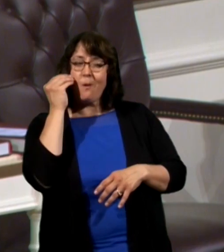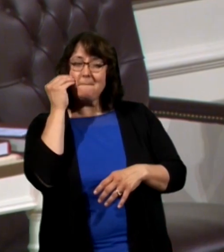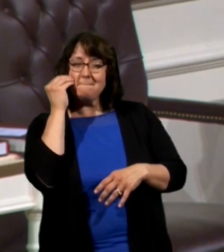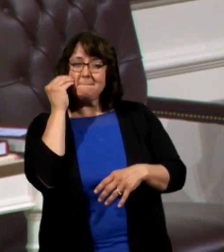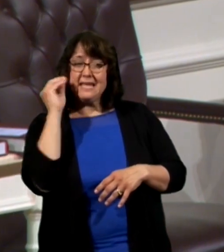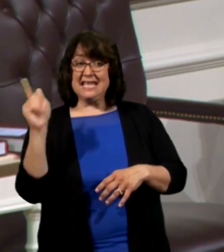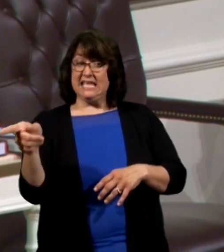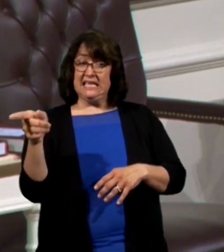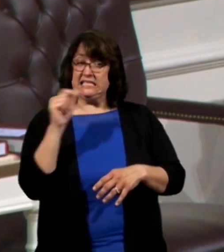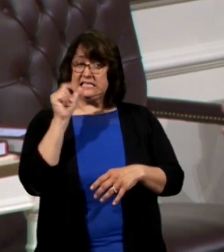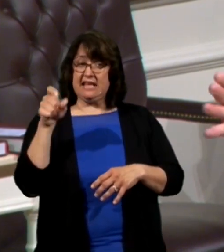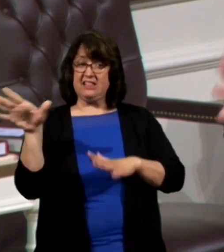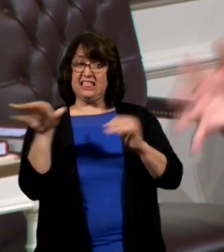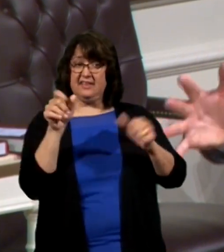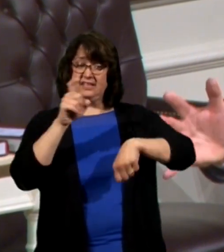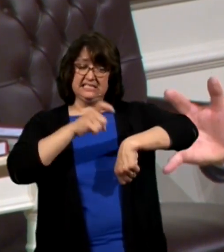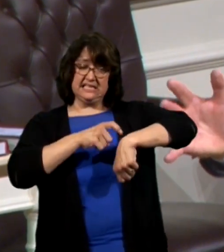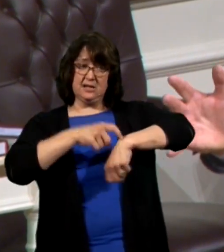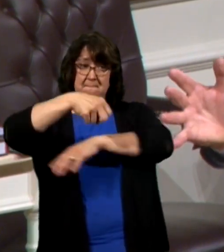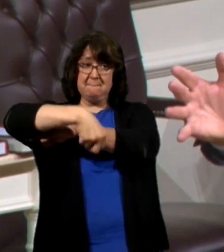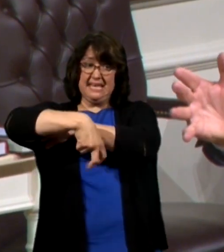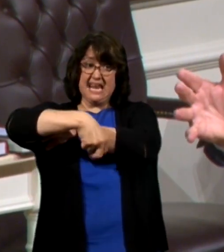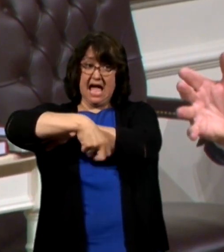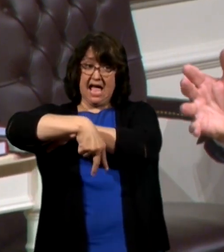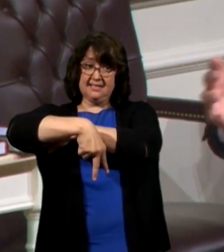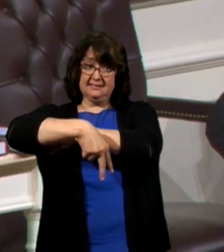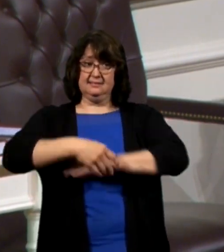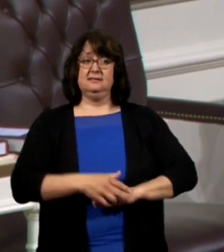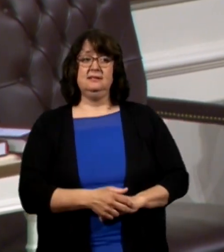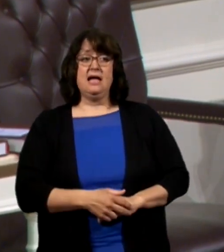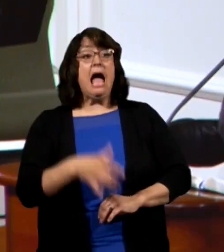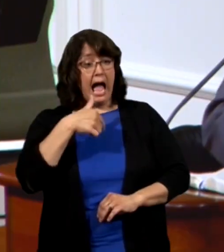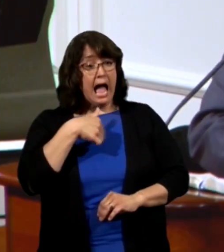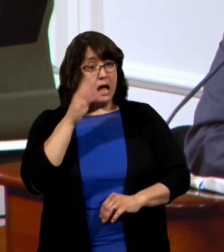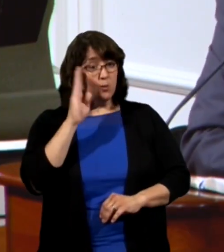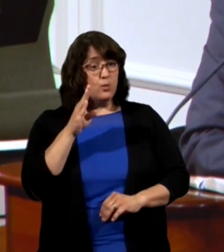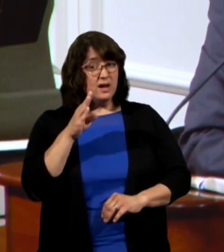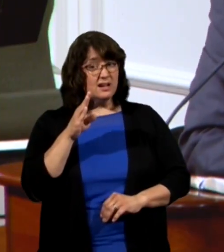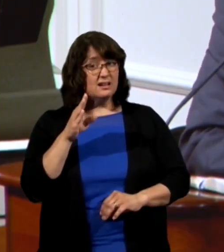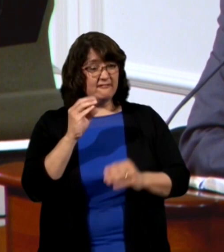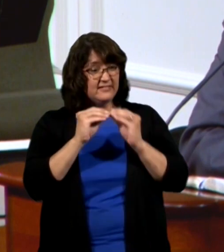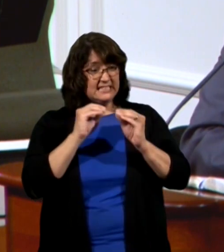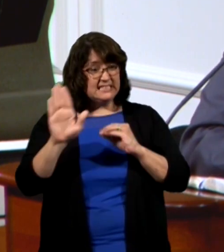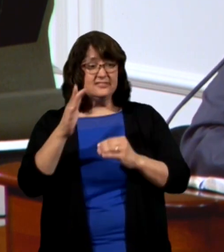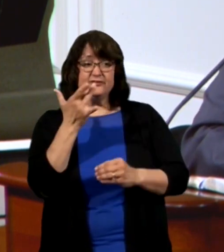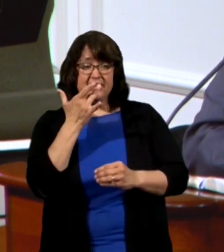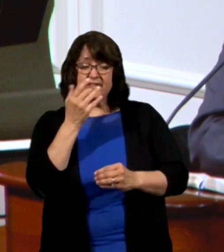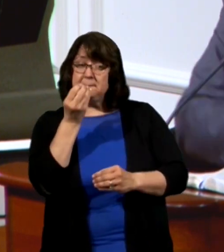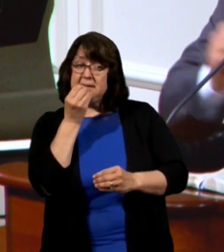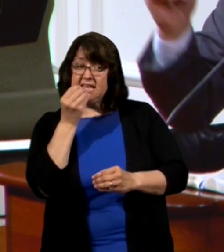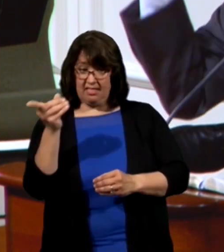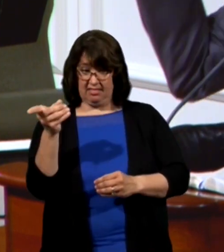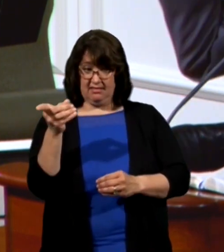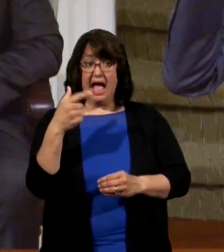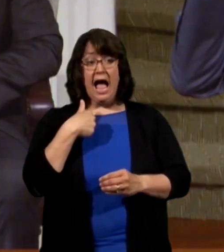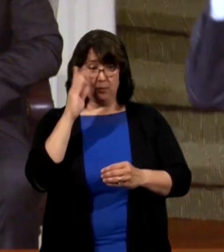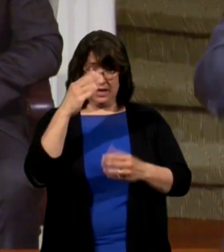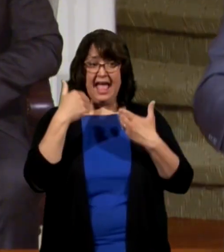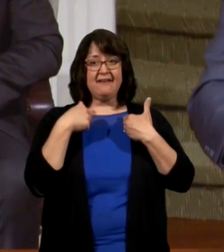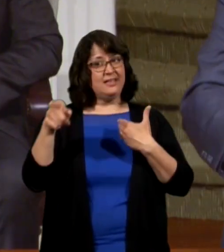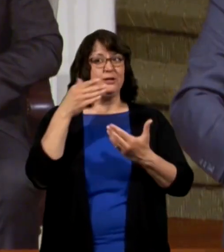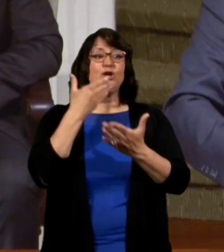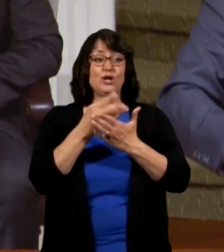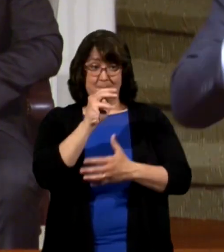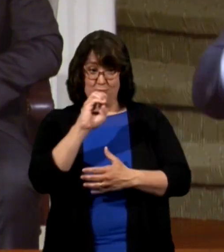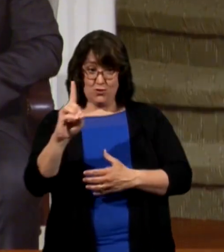home he doesn't have to leave until midnight and I'm going to fix his favorite meal and I'll have him in